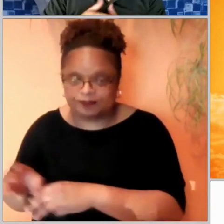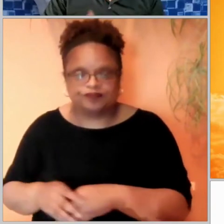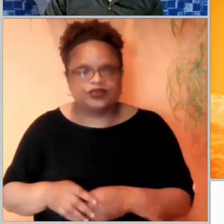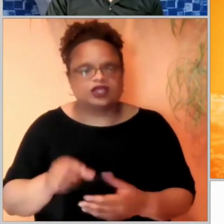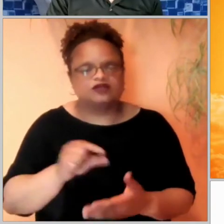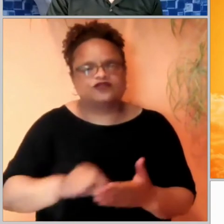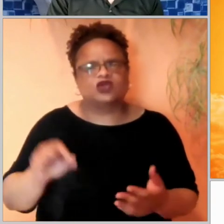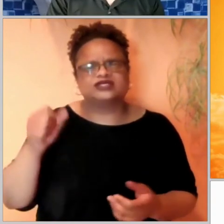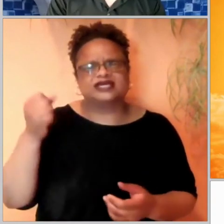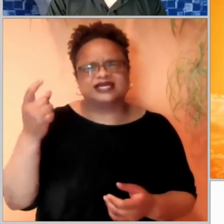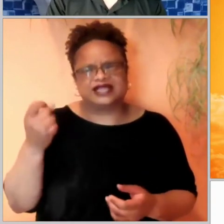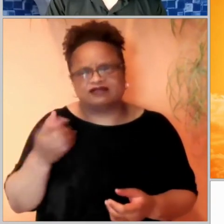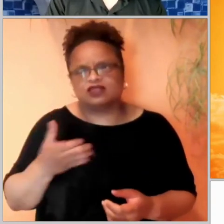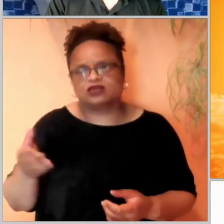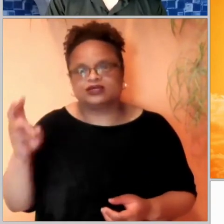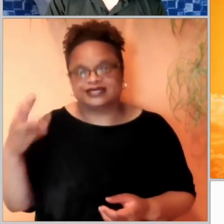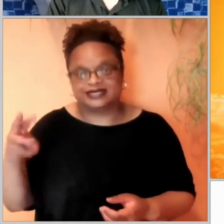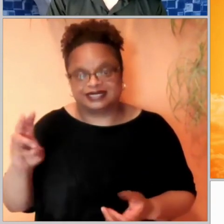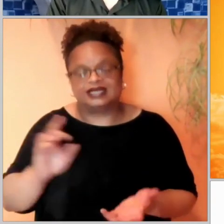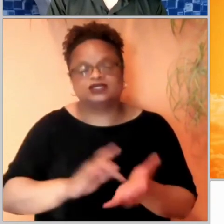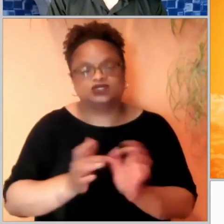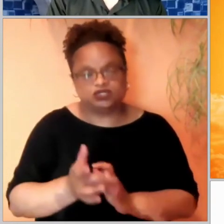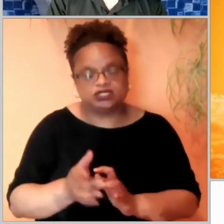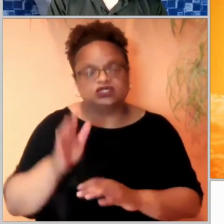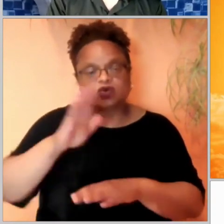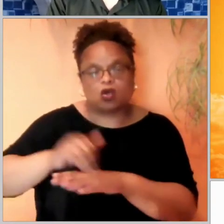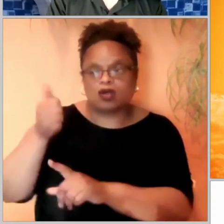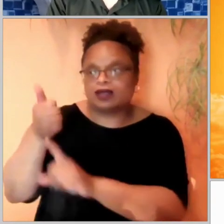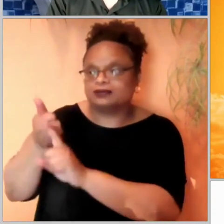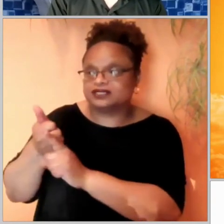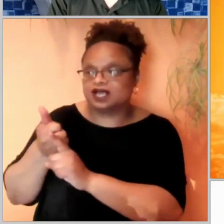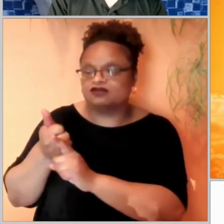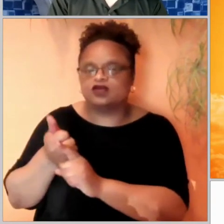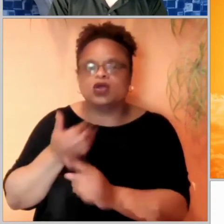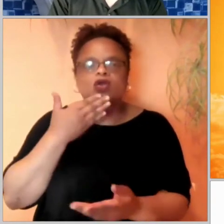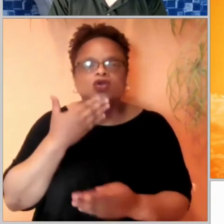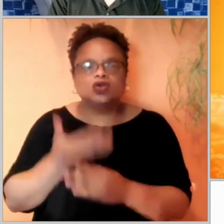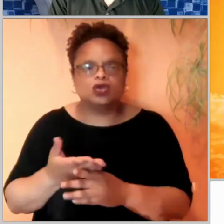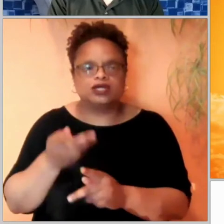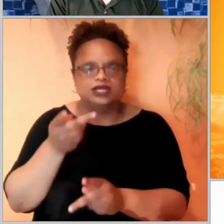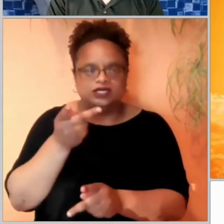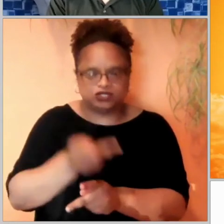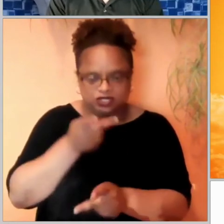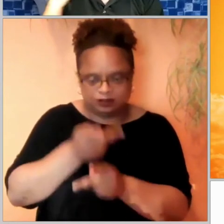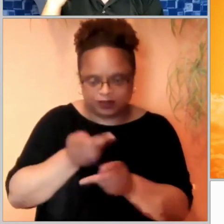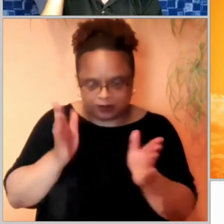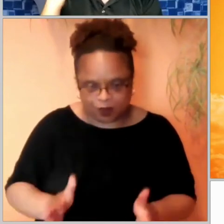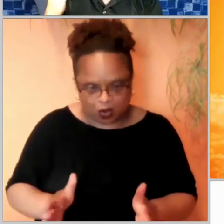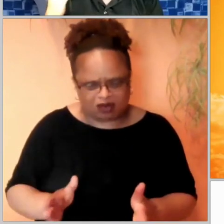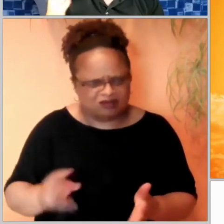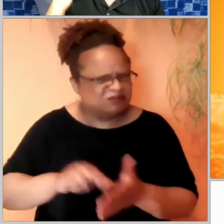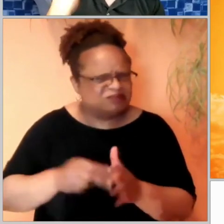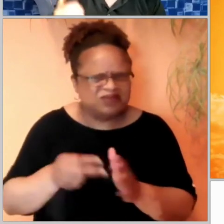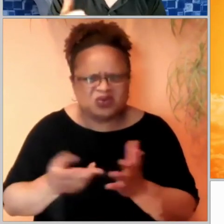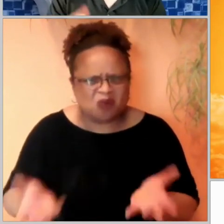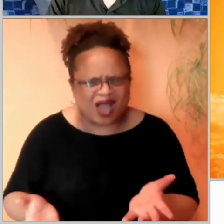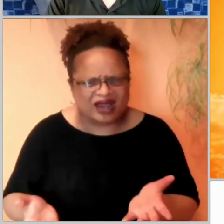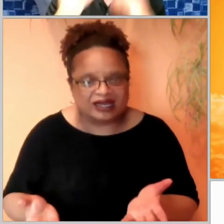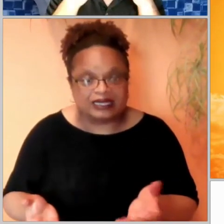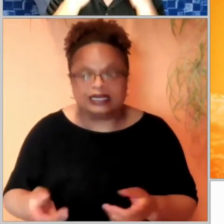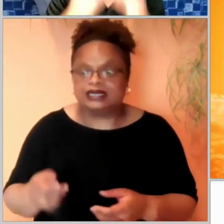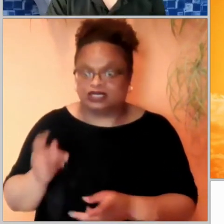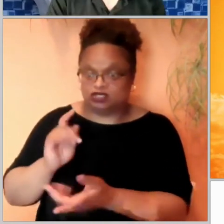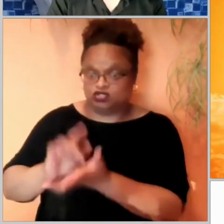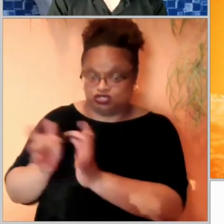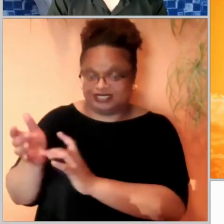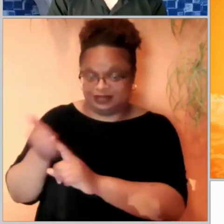verses 11 through 16, Jesus calls himself the good shepherd. So what does he mean by that? Well, he knows his sheep by name. He